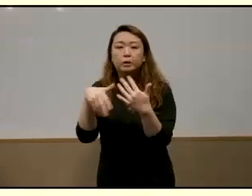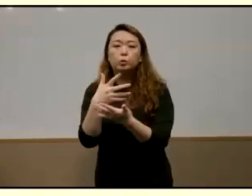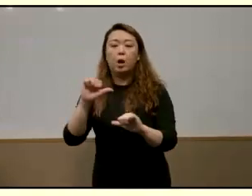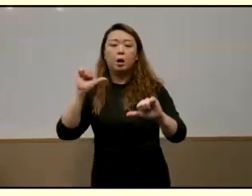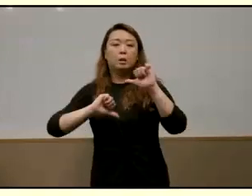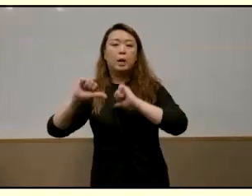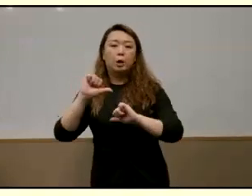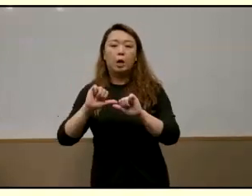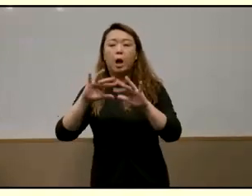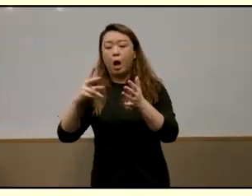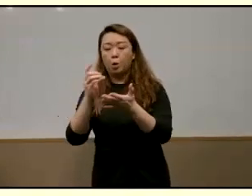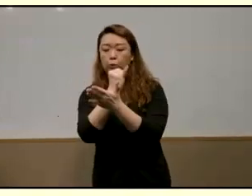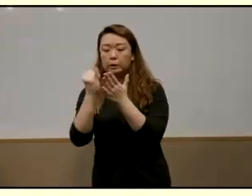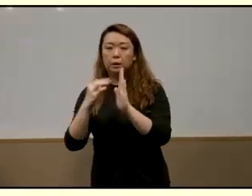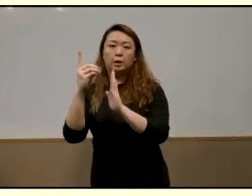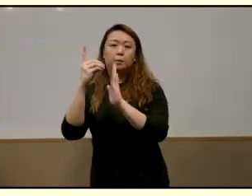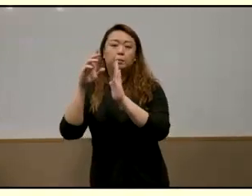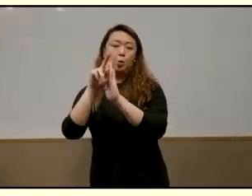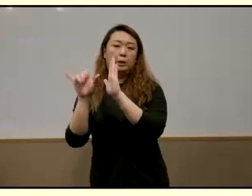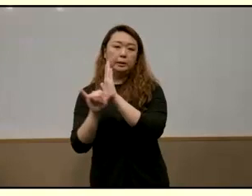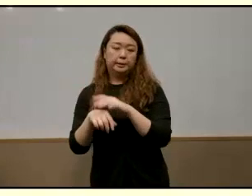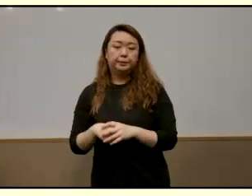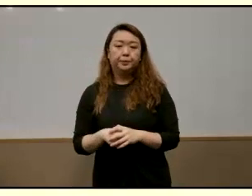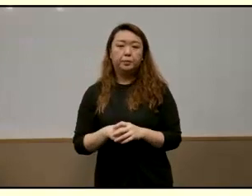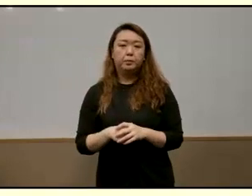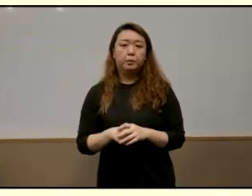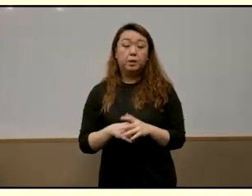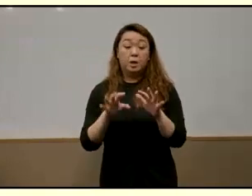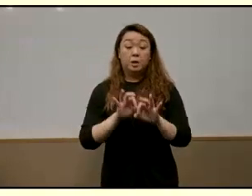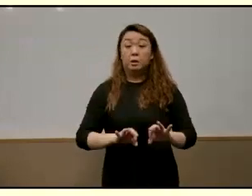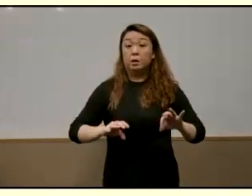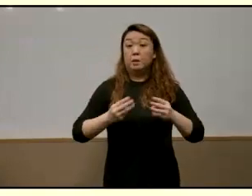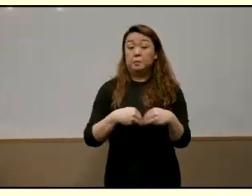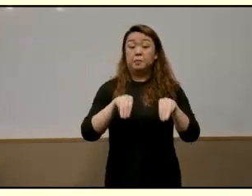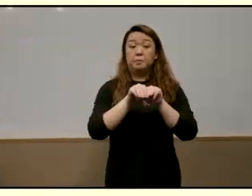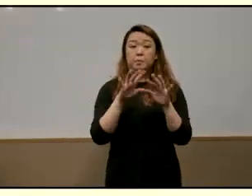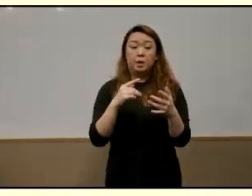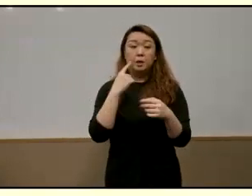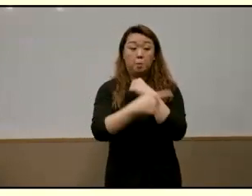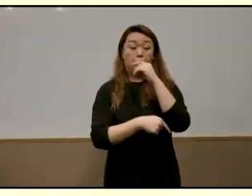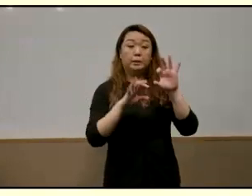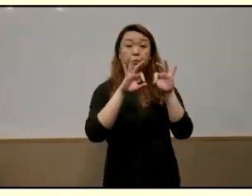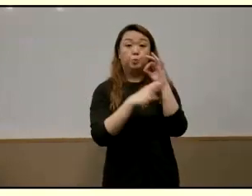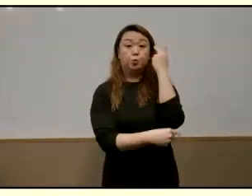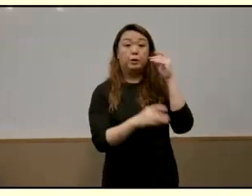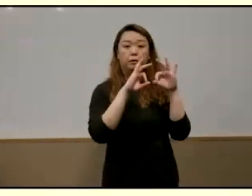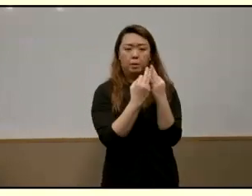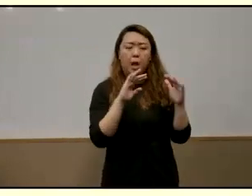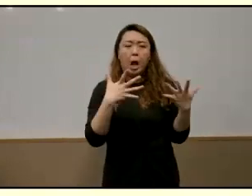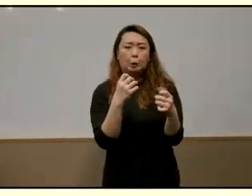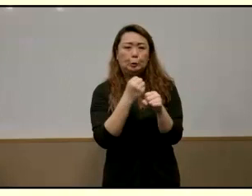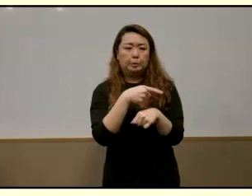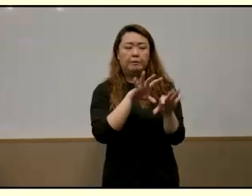design policies and services so the dominant issue concerning disadvantaged families is often how do we make families